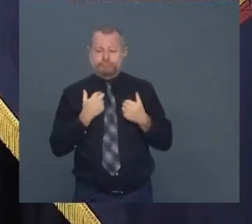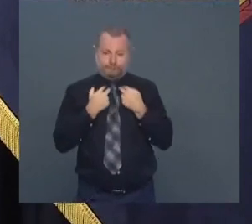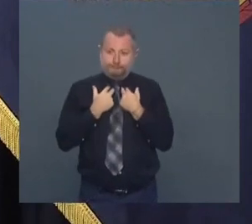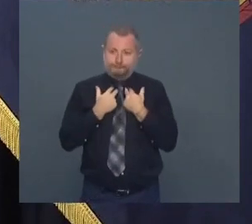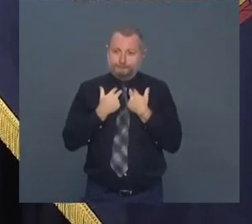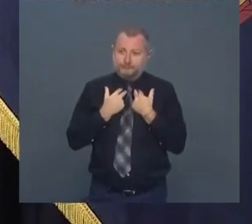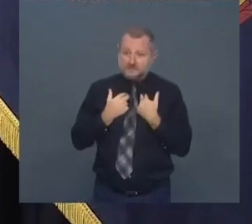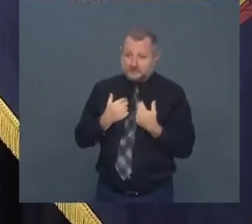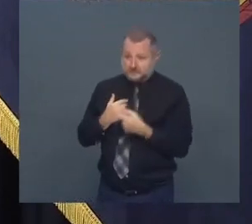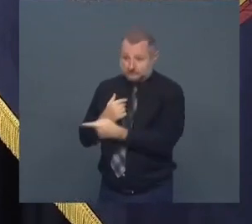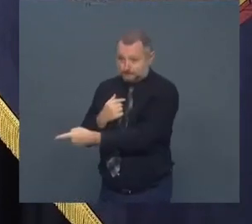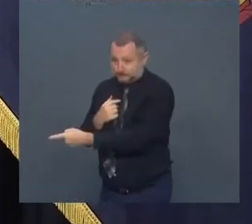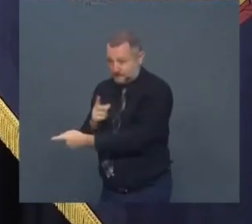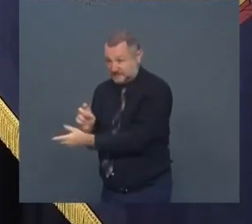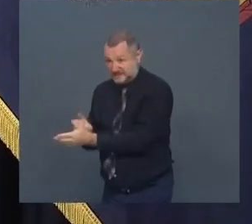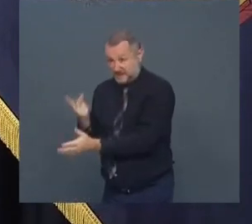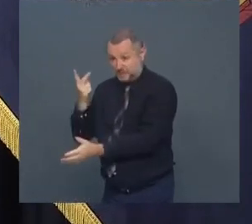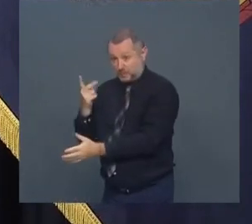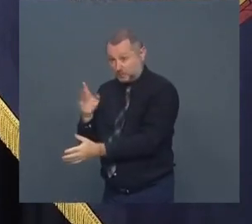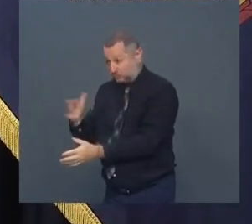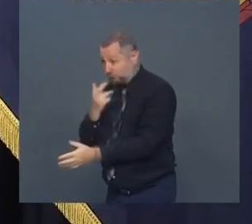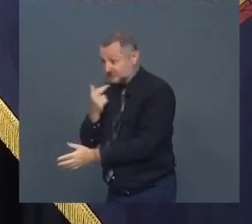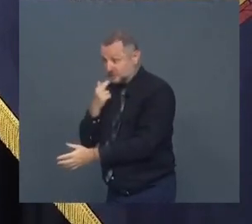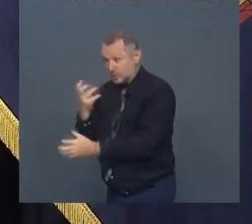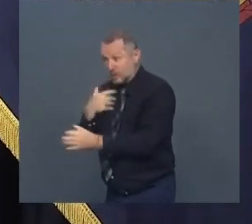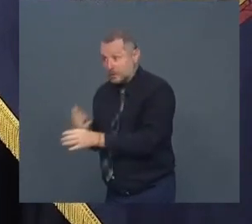double with a number of restaurants